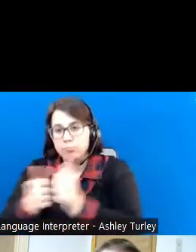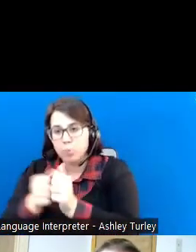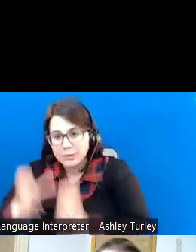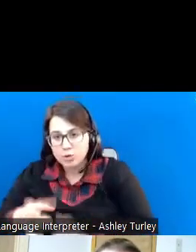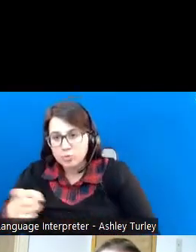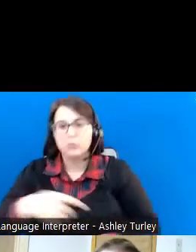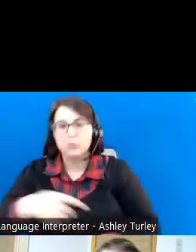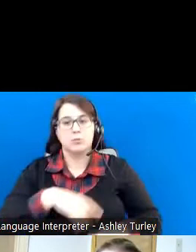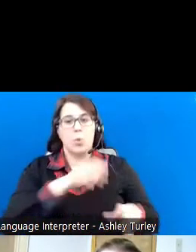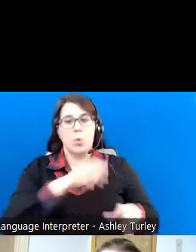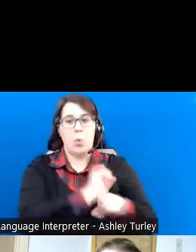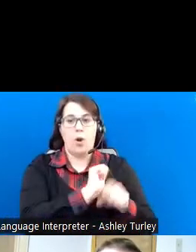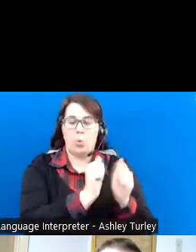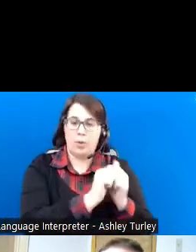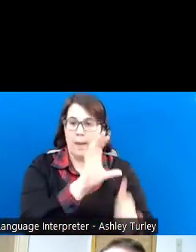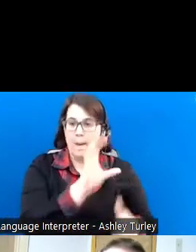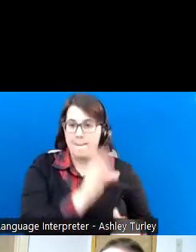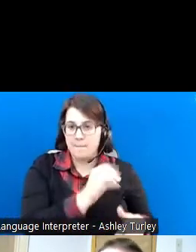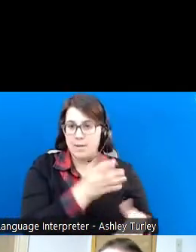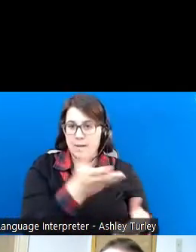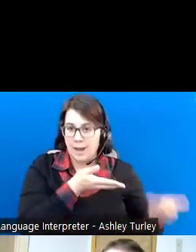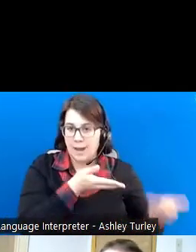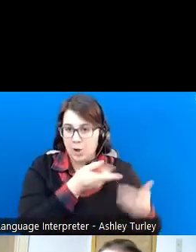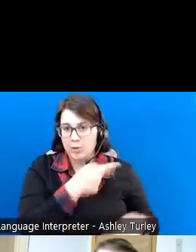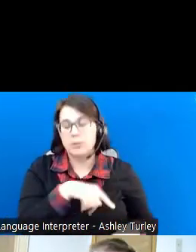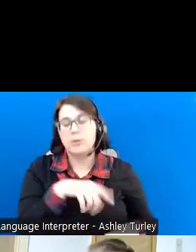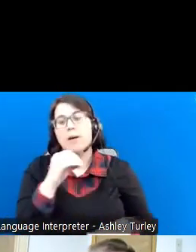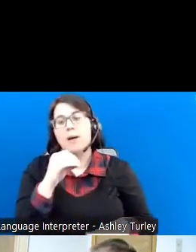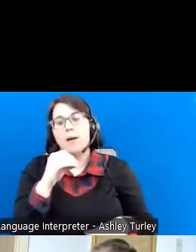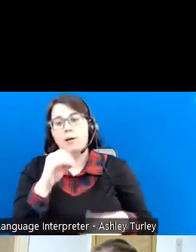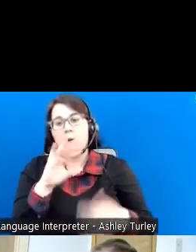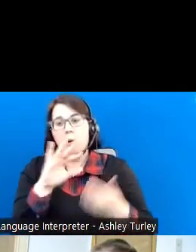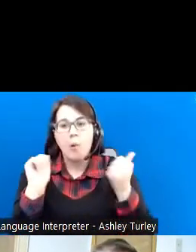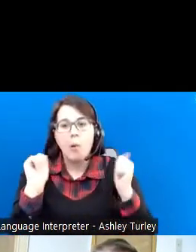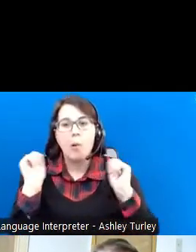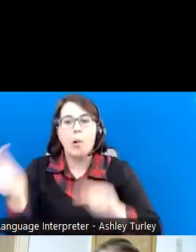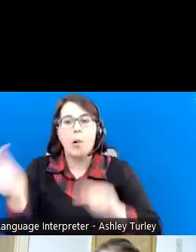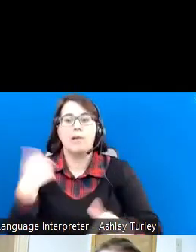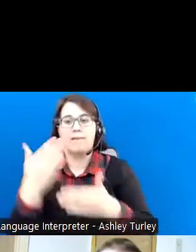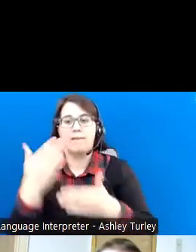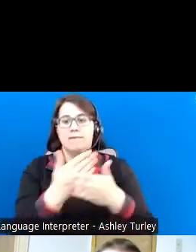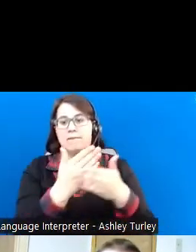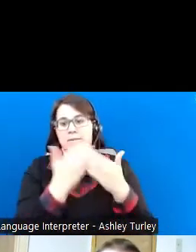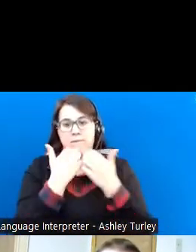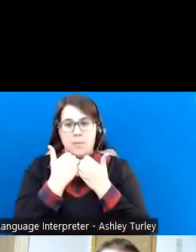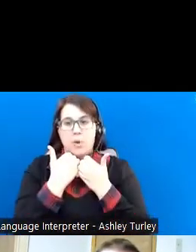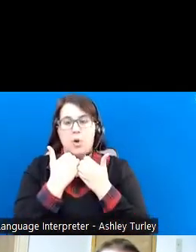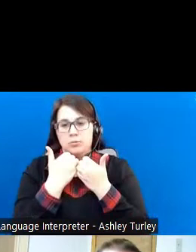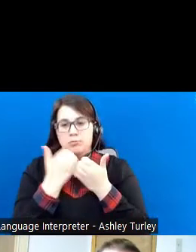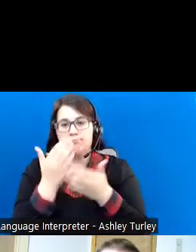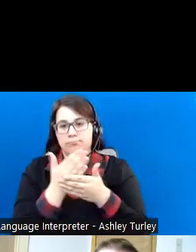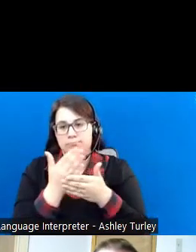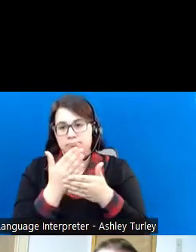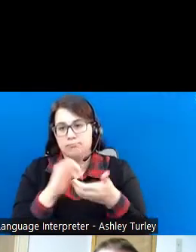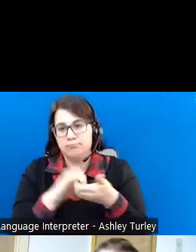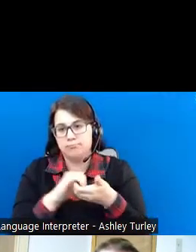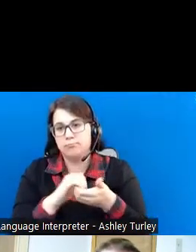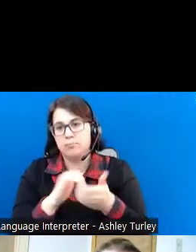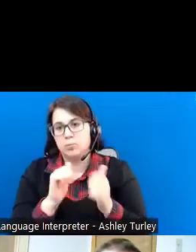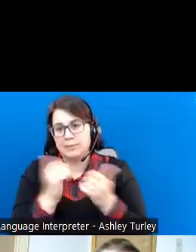employers who hire our individuals, and all of our valuable partners that are here today. Next slide, please.